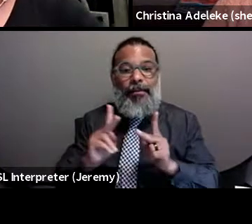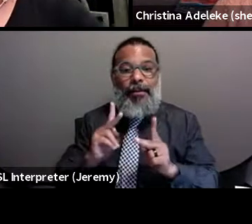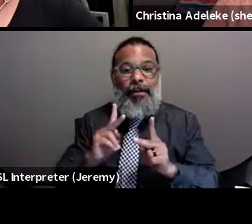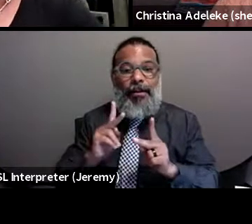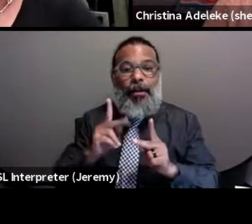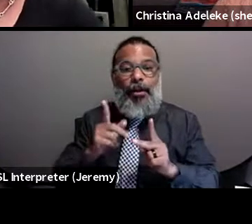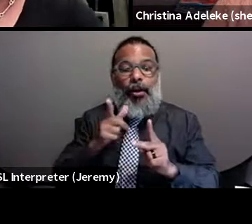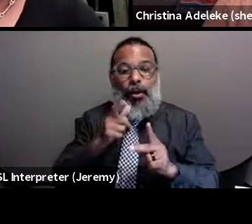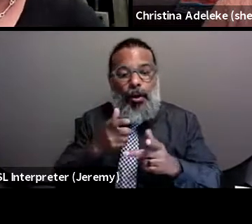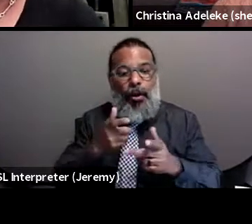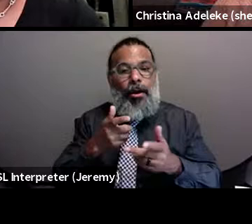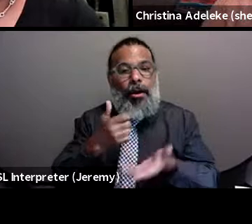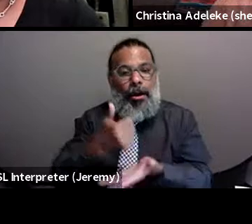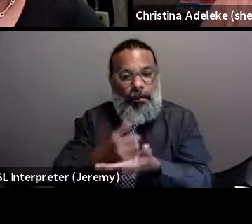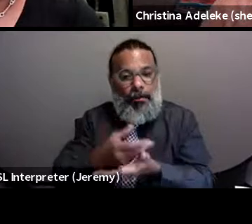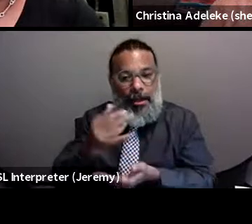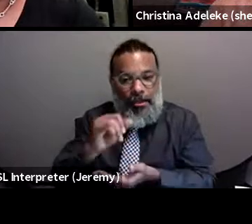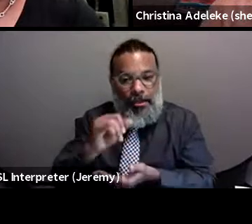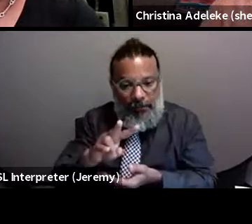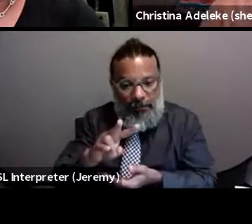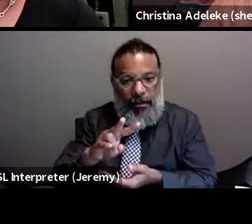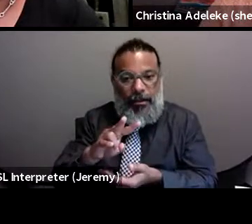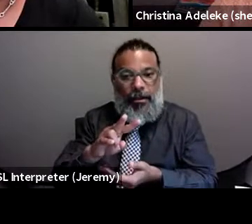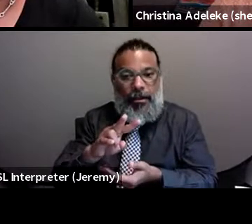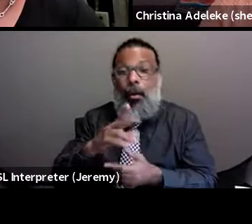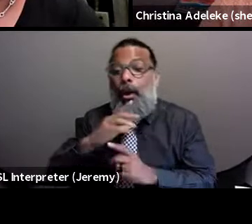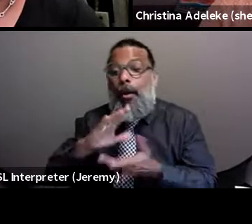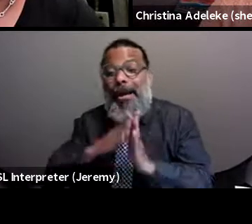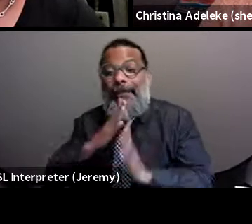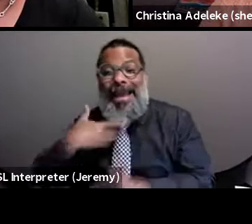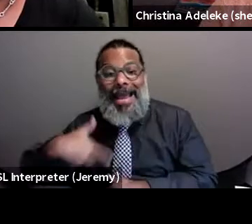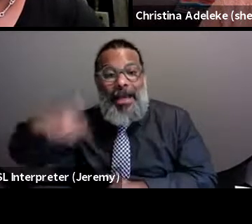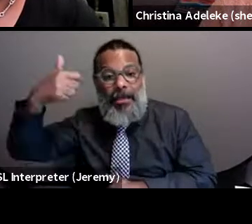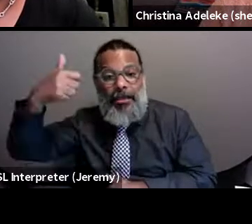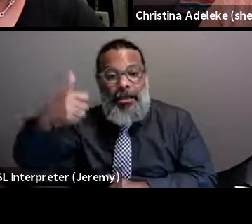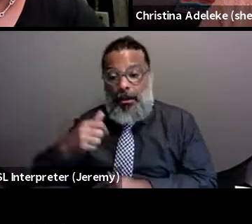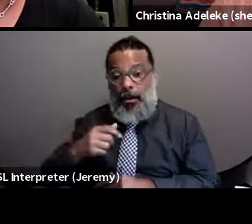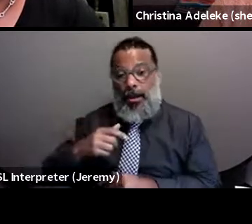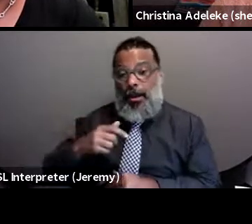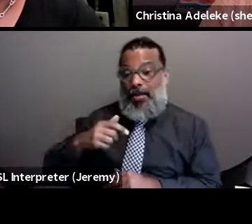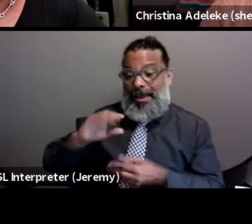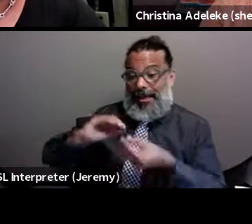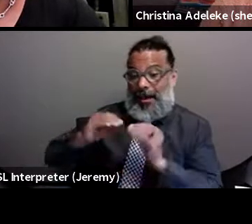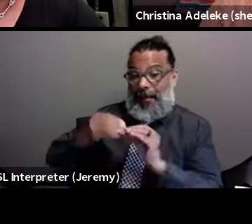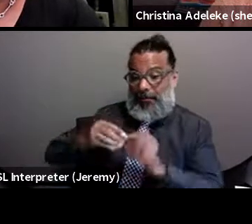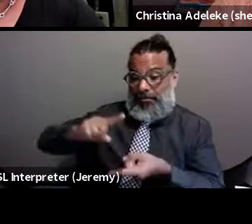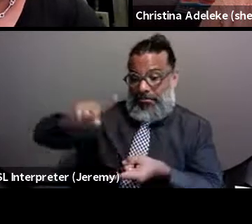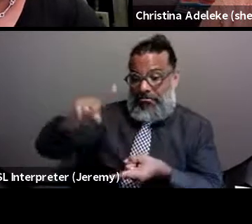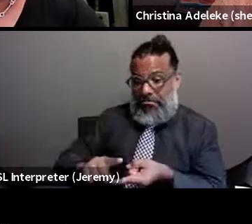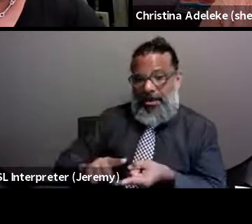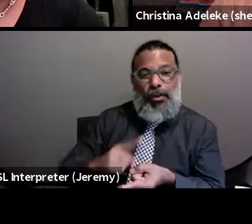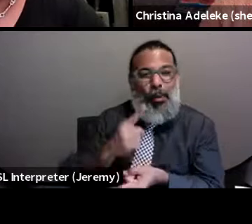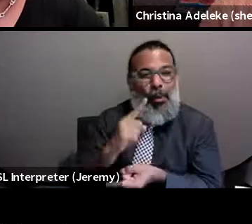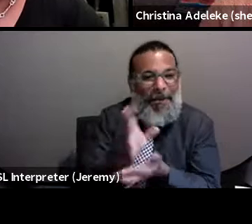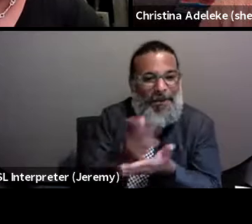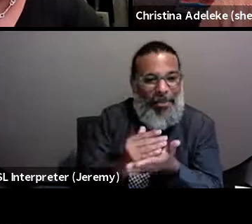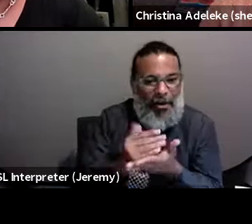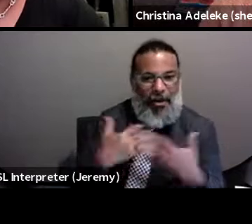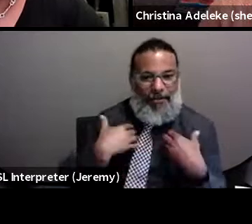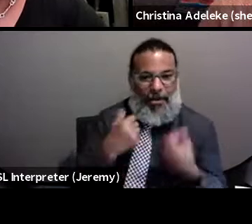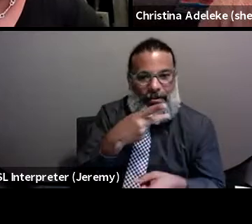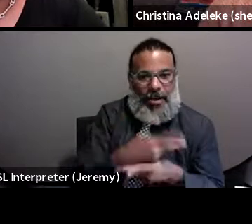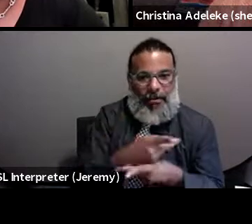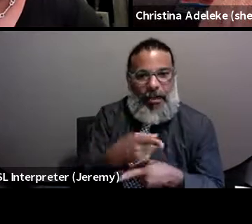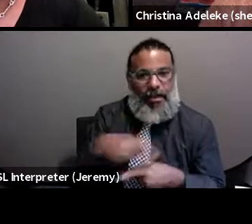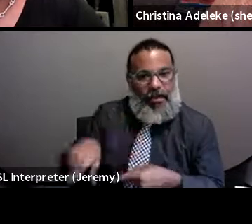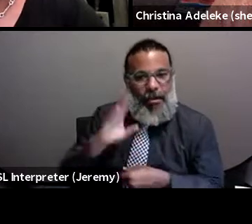in which viral suppression is, you know, it's just going to be one component of all the health care needs that they